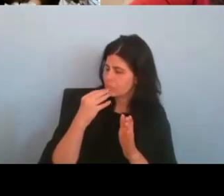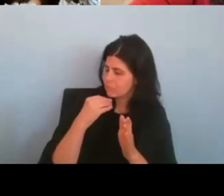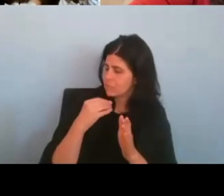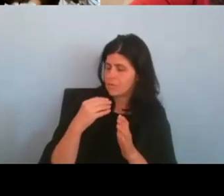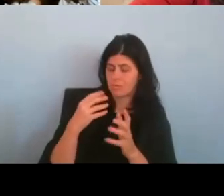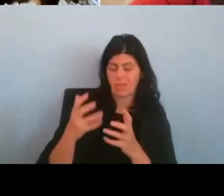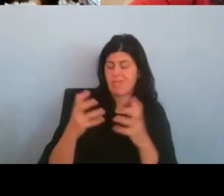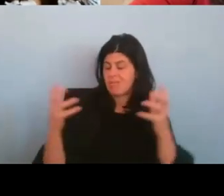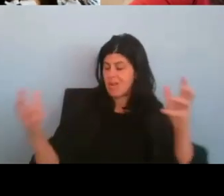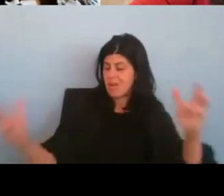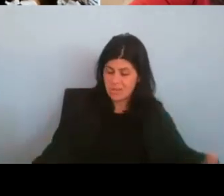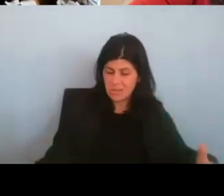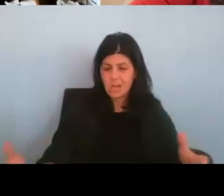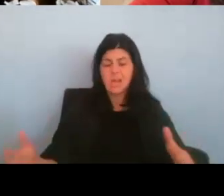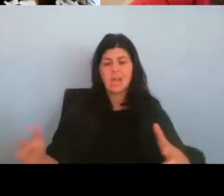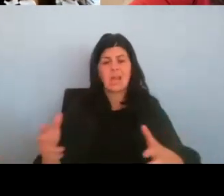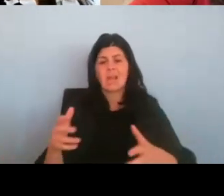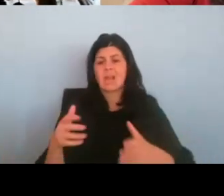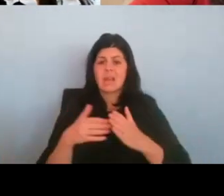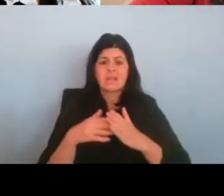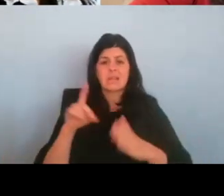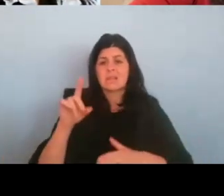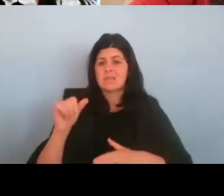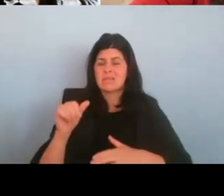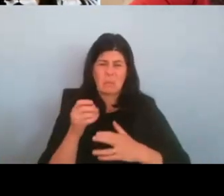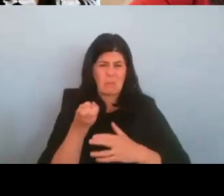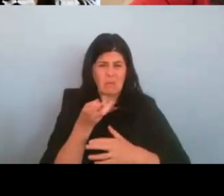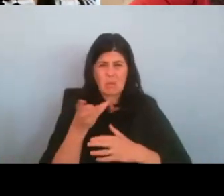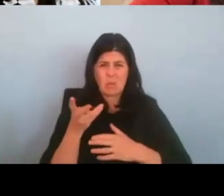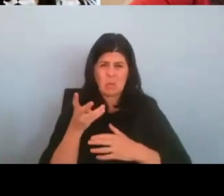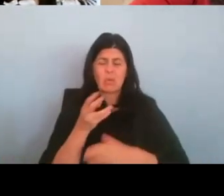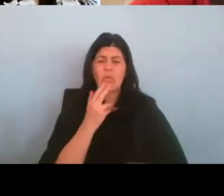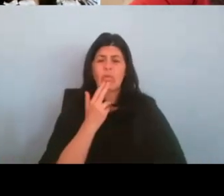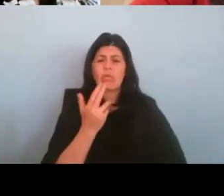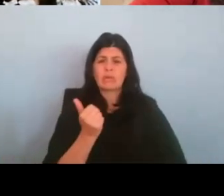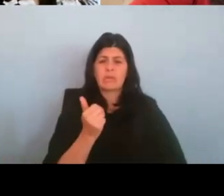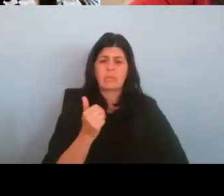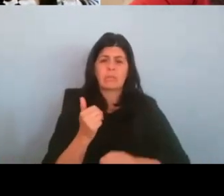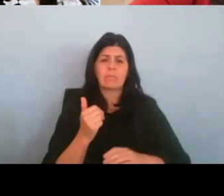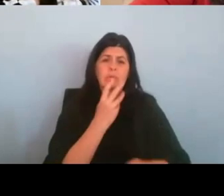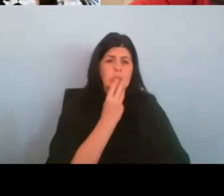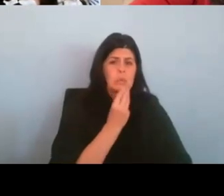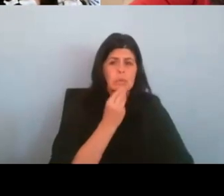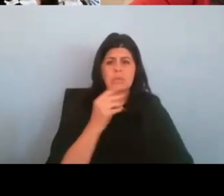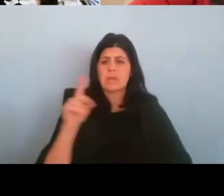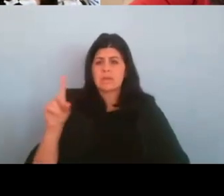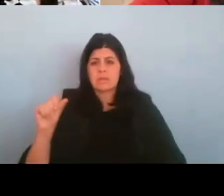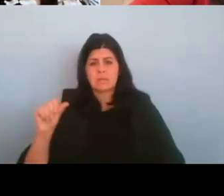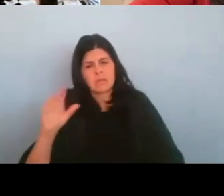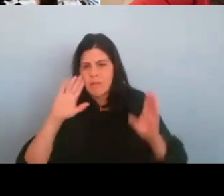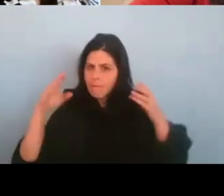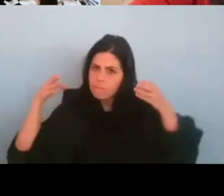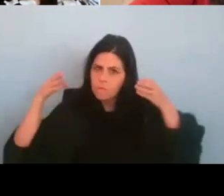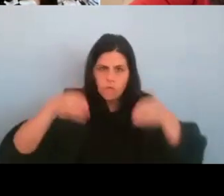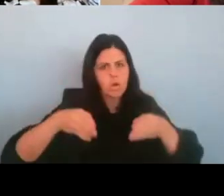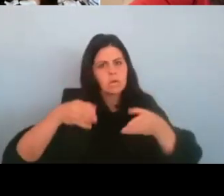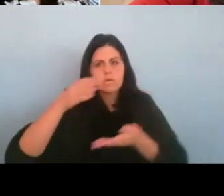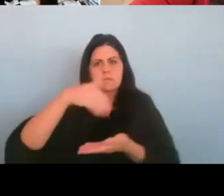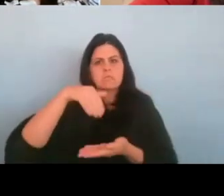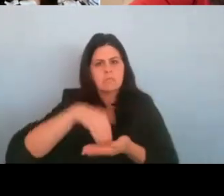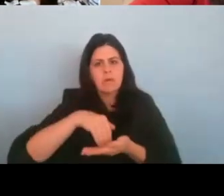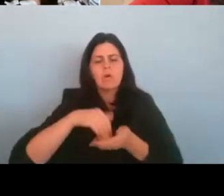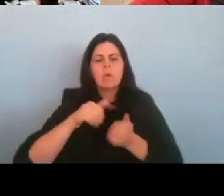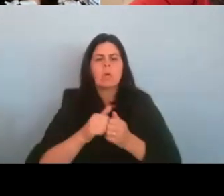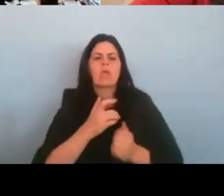and far between 13 puts Judaism and disability front and center with a heartfelt story based on the writer's life.